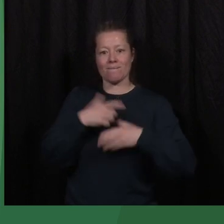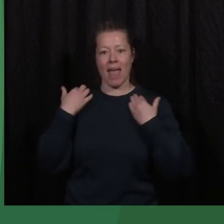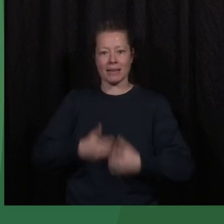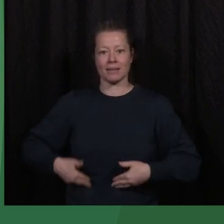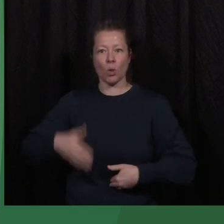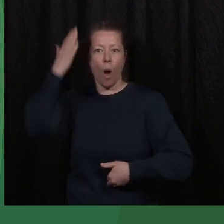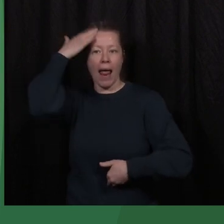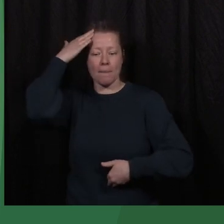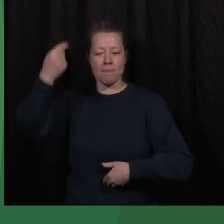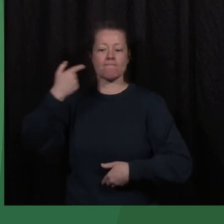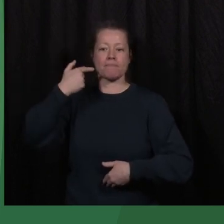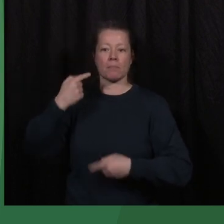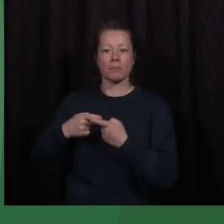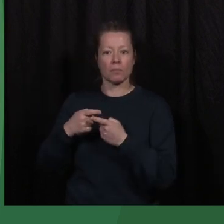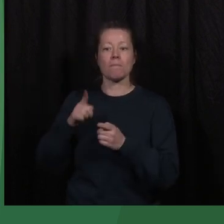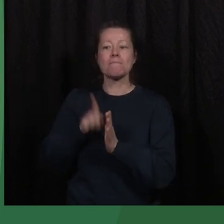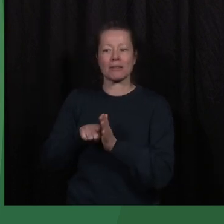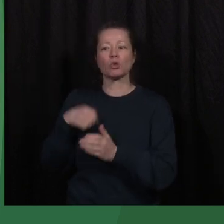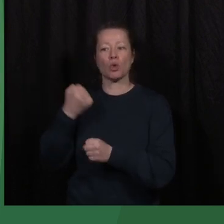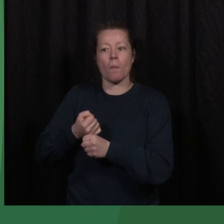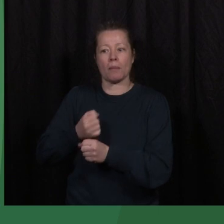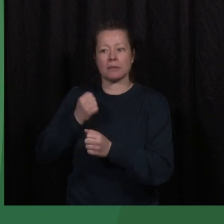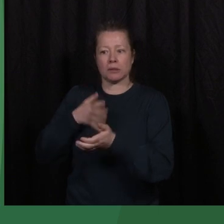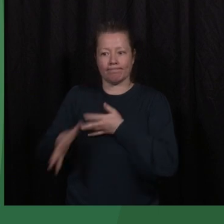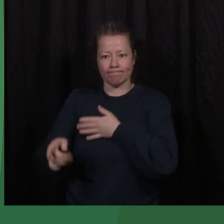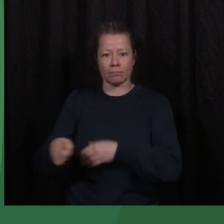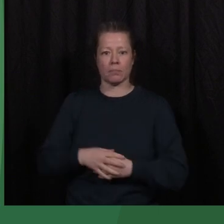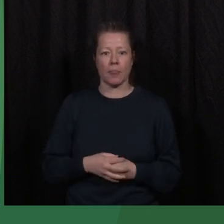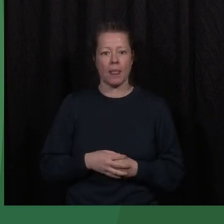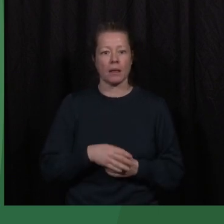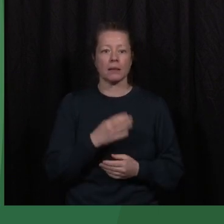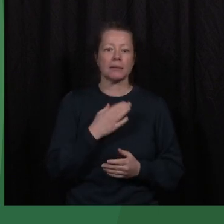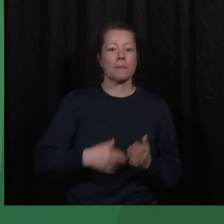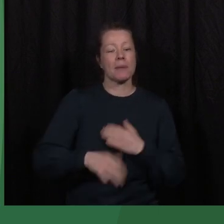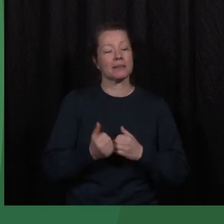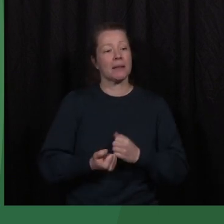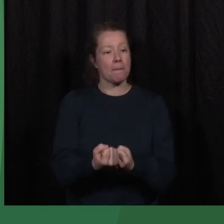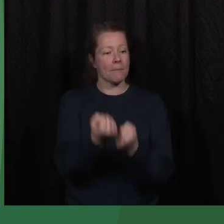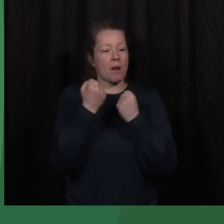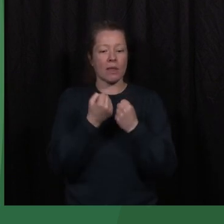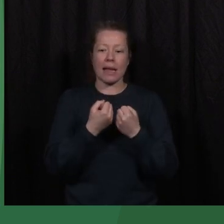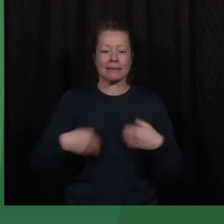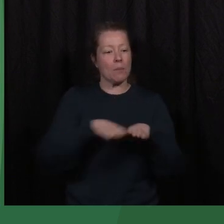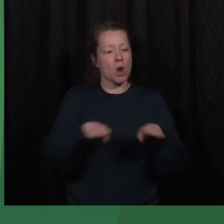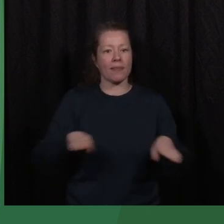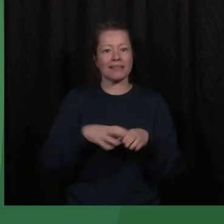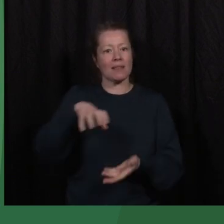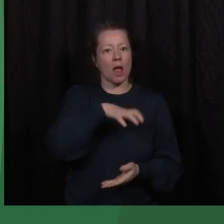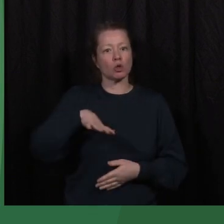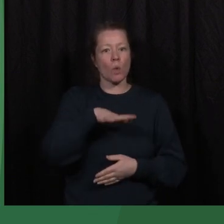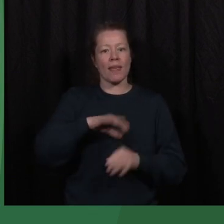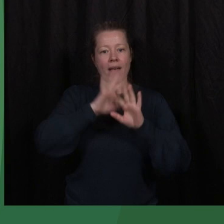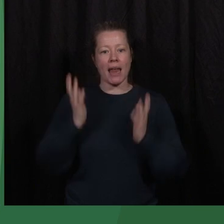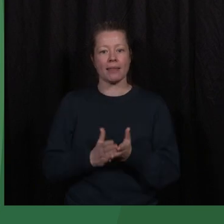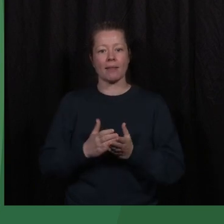The leader of the world's most important, most powerful democratic nation, the United States, had the responsibility